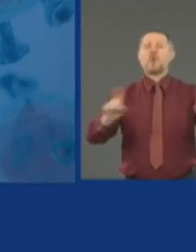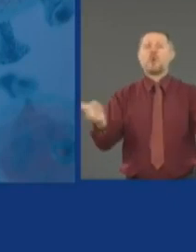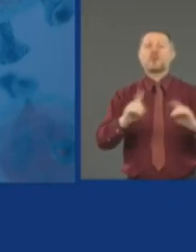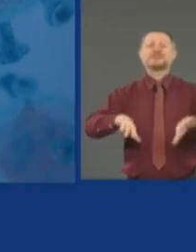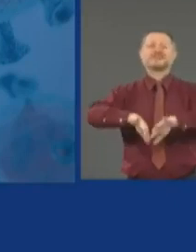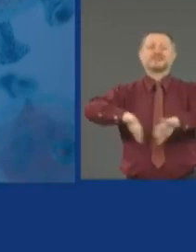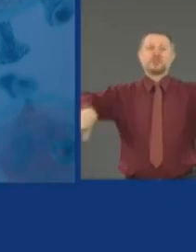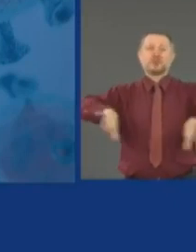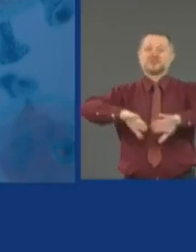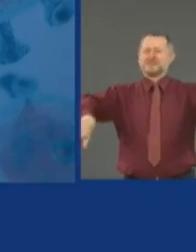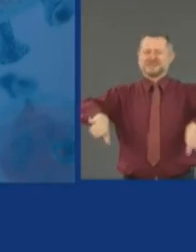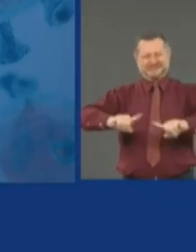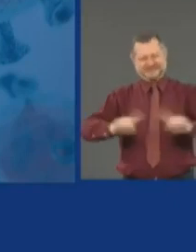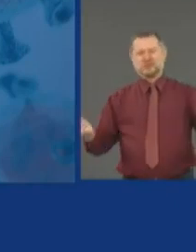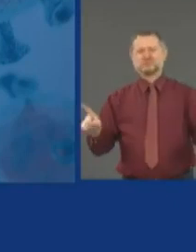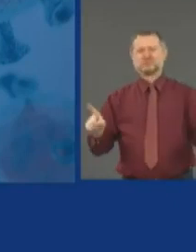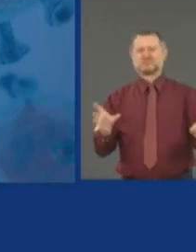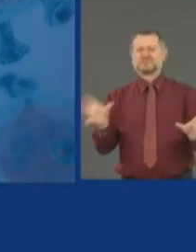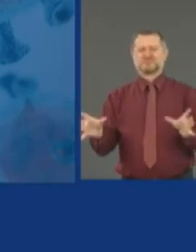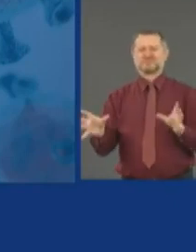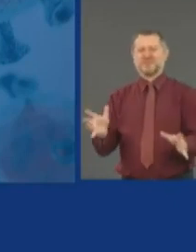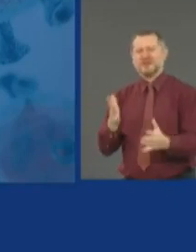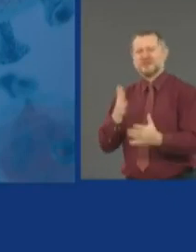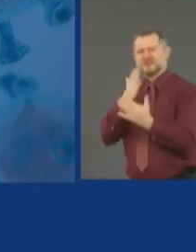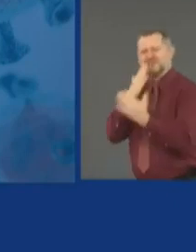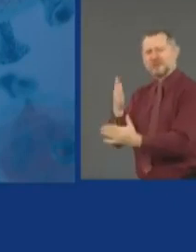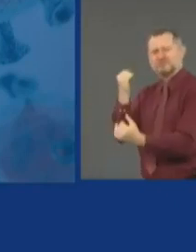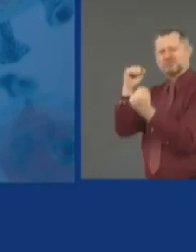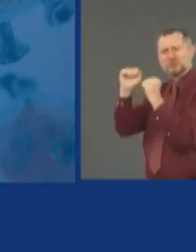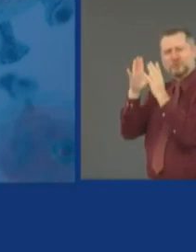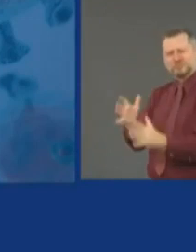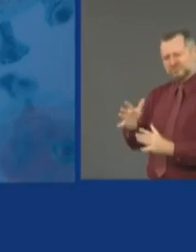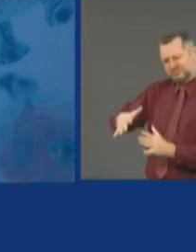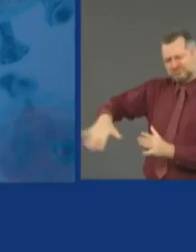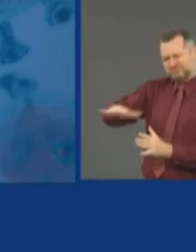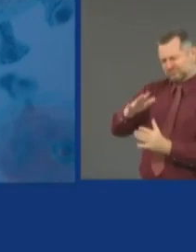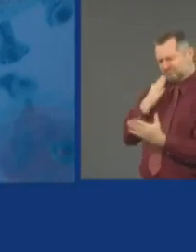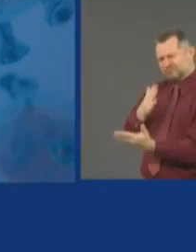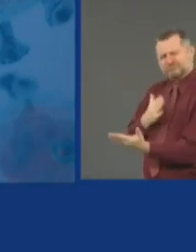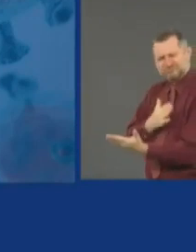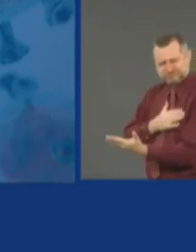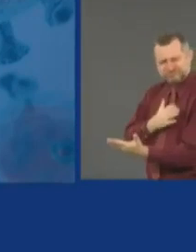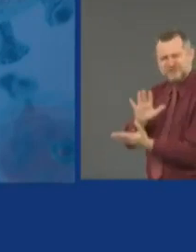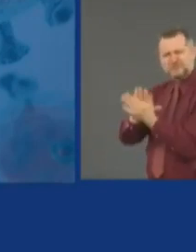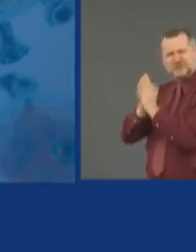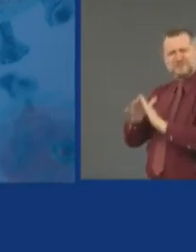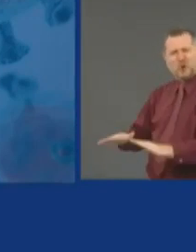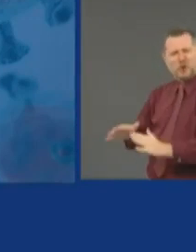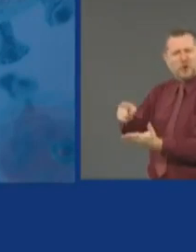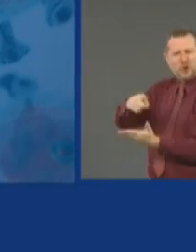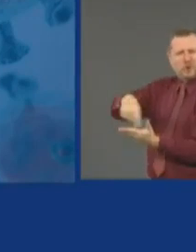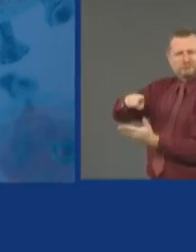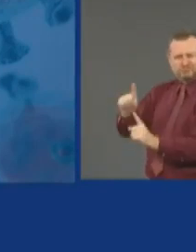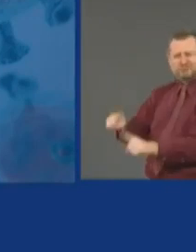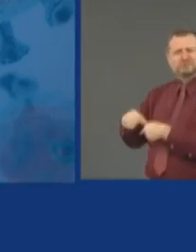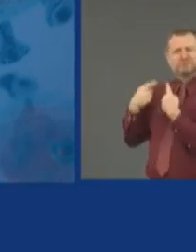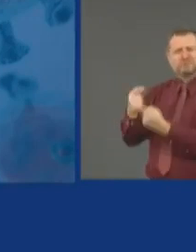thank the protesters who protested peacefully to make their point